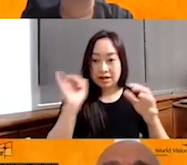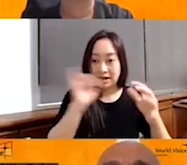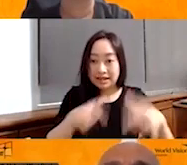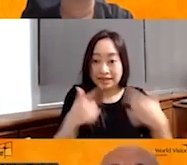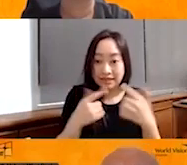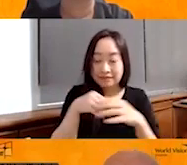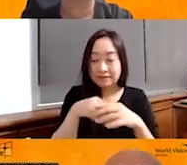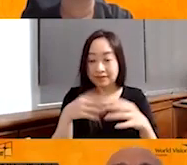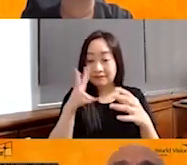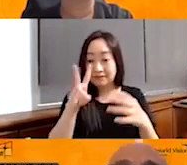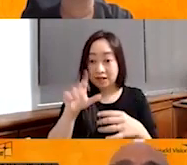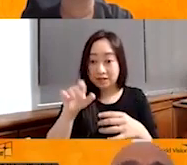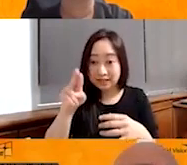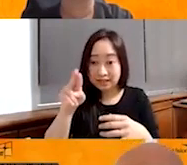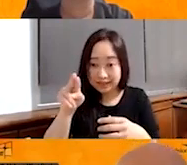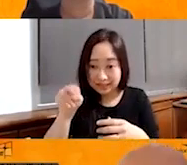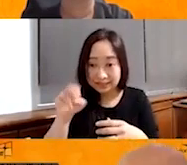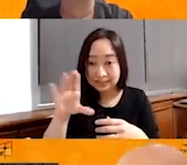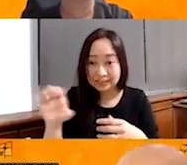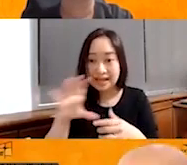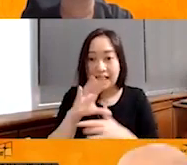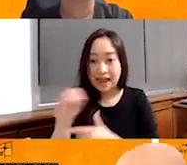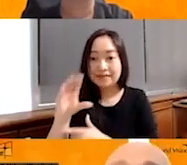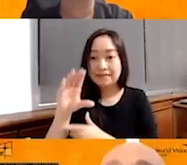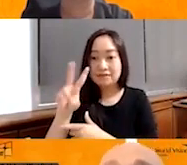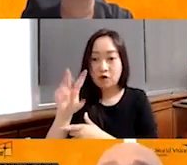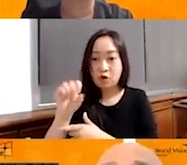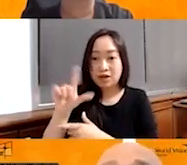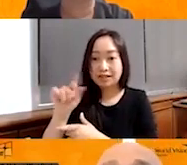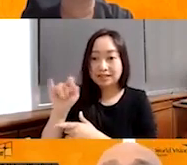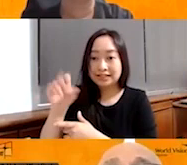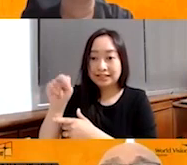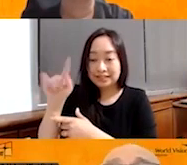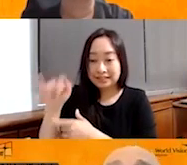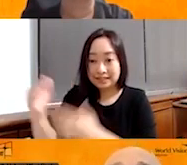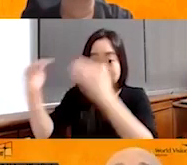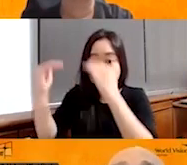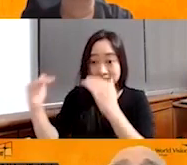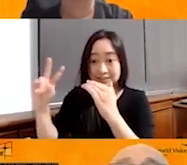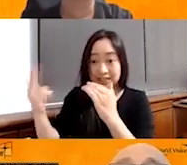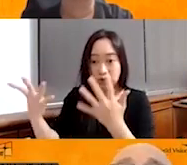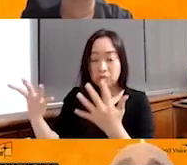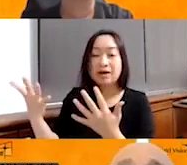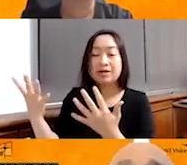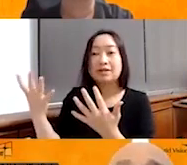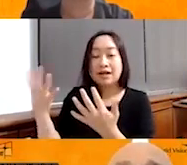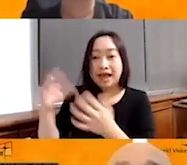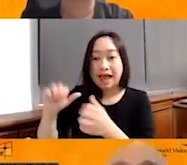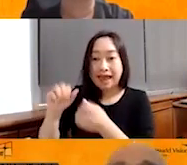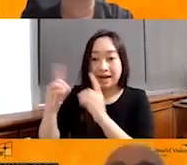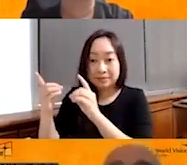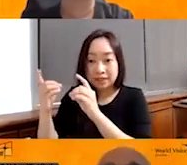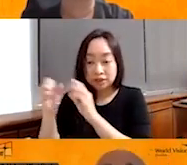violence. The next level is adaptation. And the next level is striving.